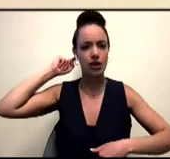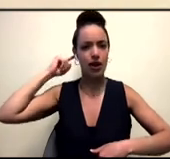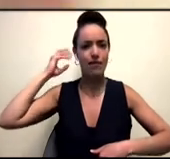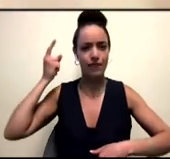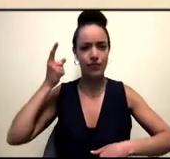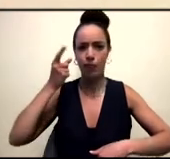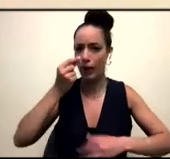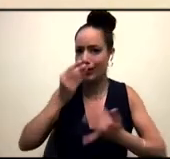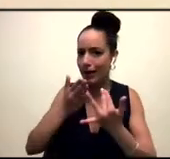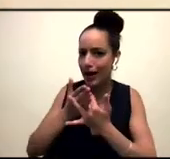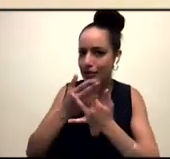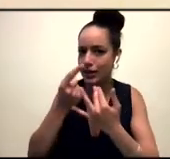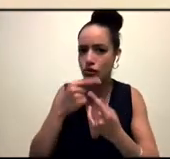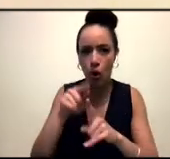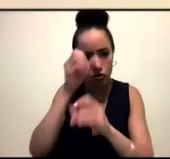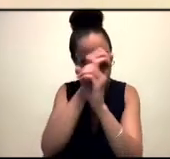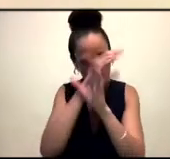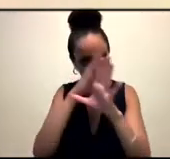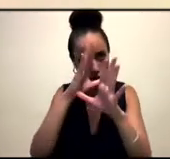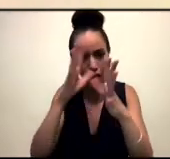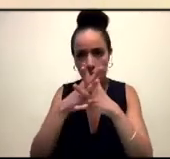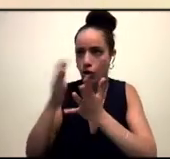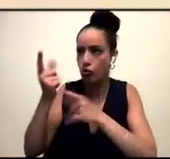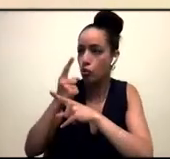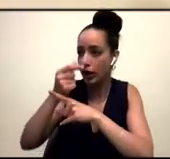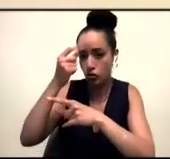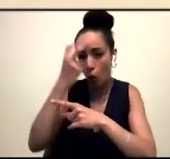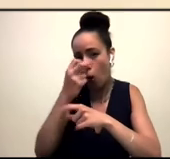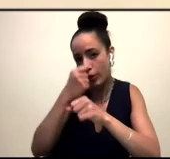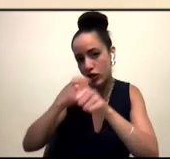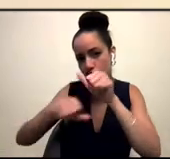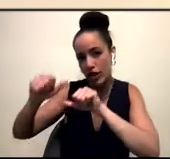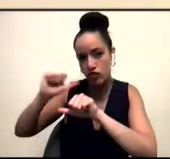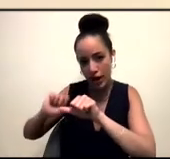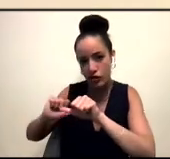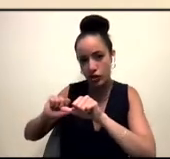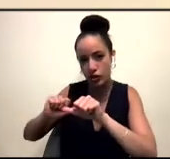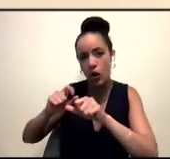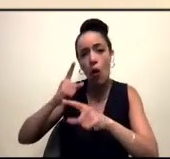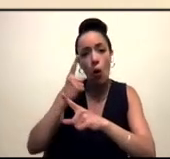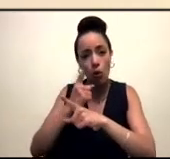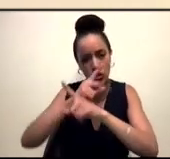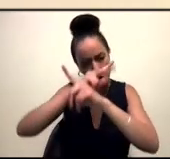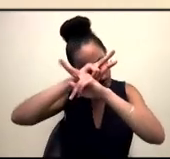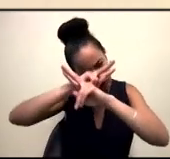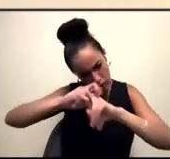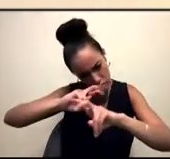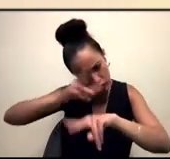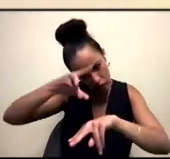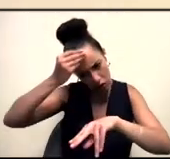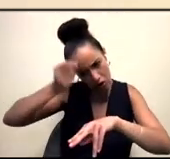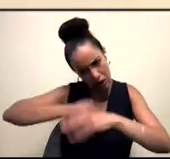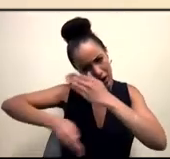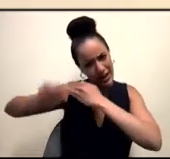elders. And also, I think, by interacting with history, being aware of the history of our communities, our families.